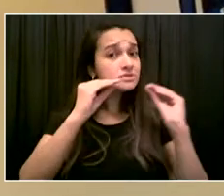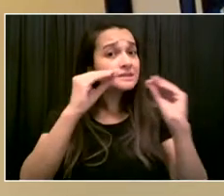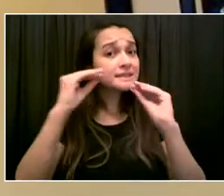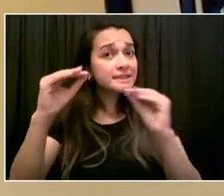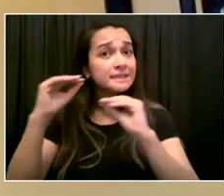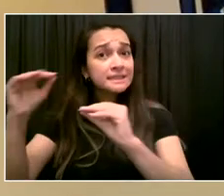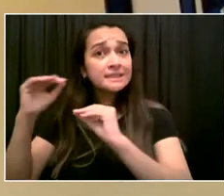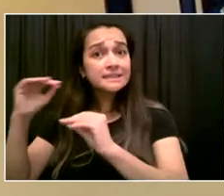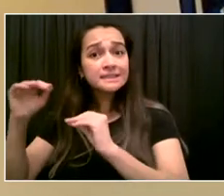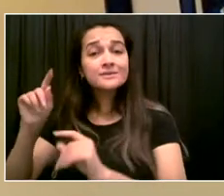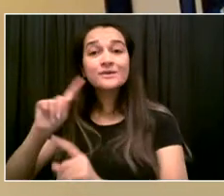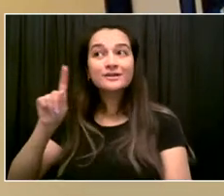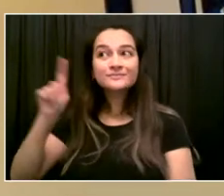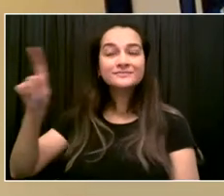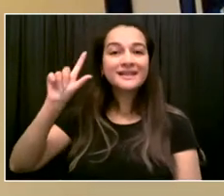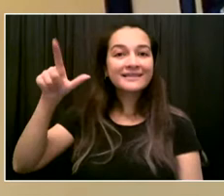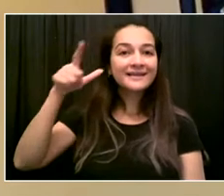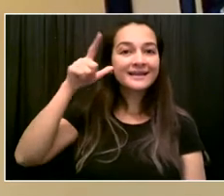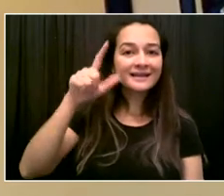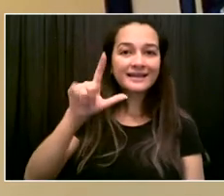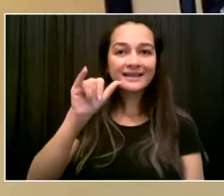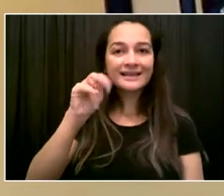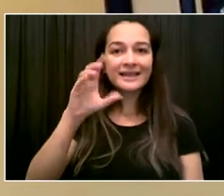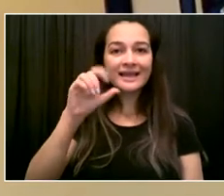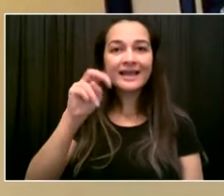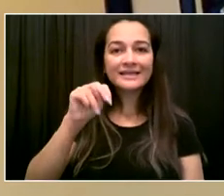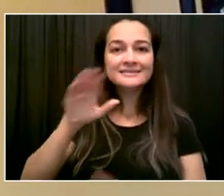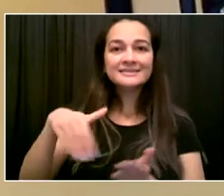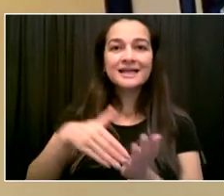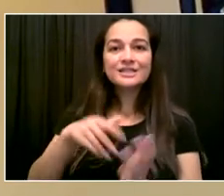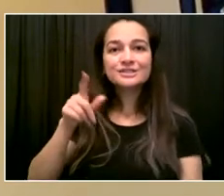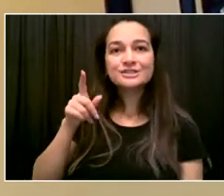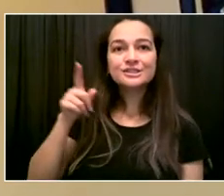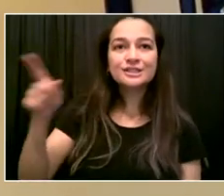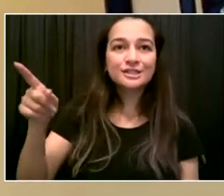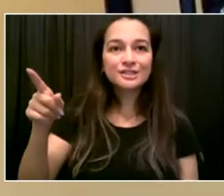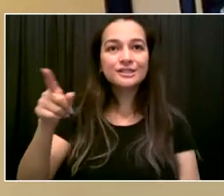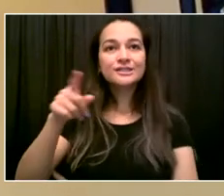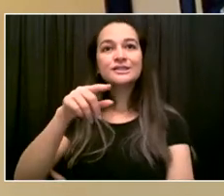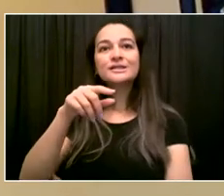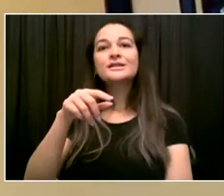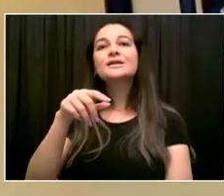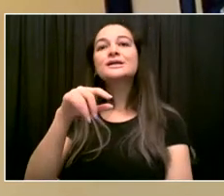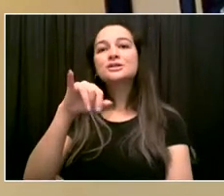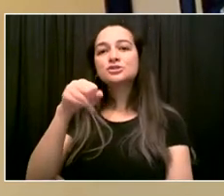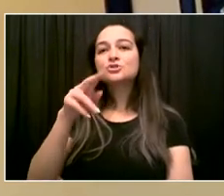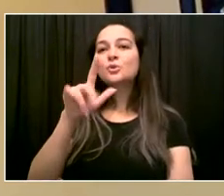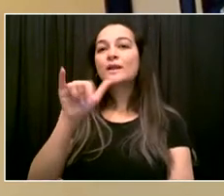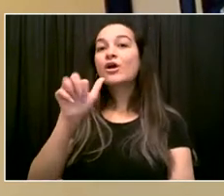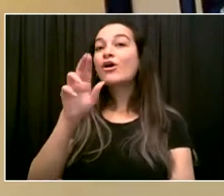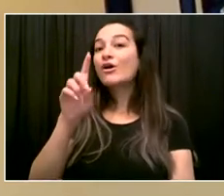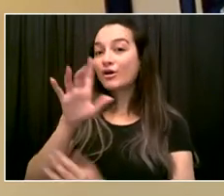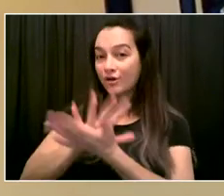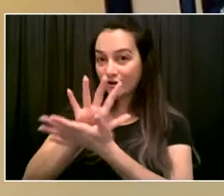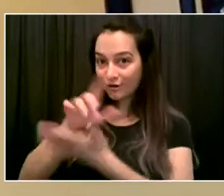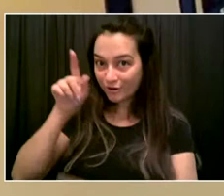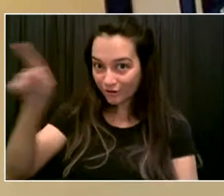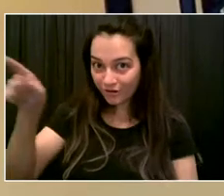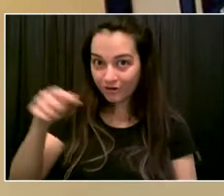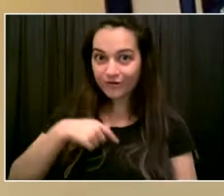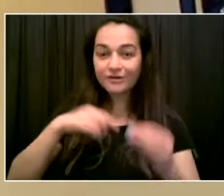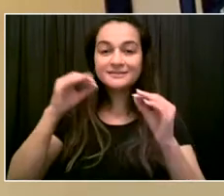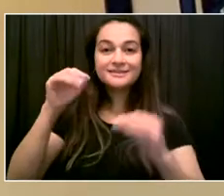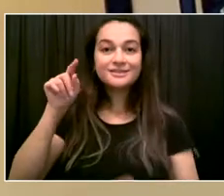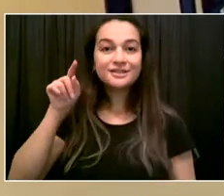actually bring the music to my community. And this is going to be the first time that I'm doing that. And I thank